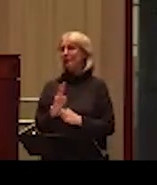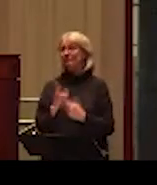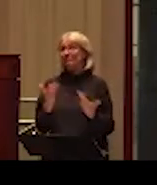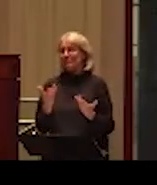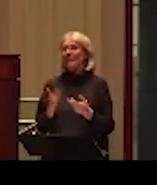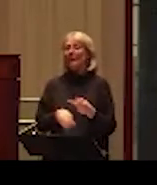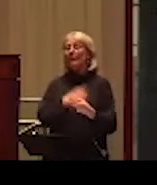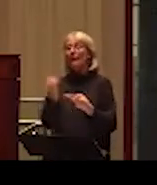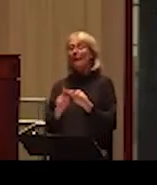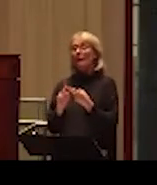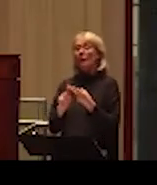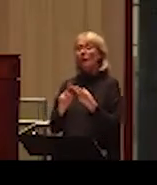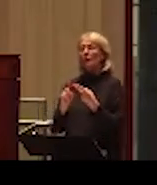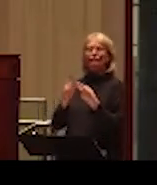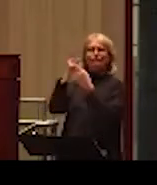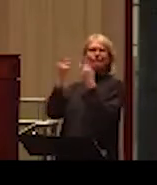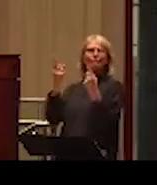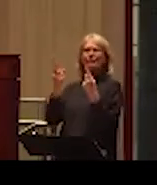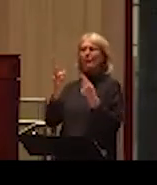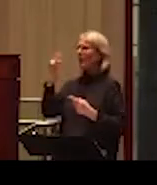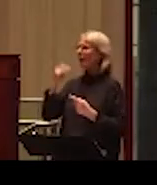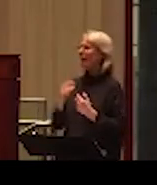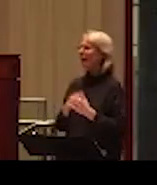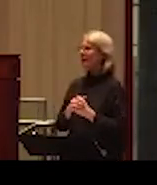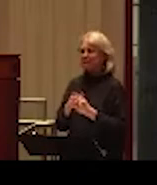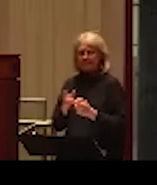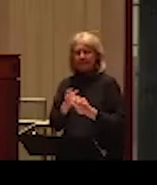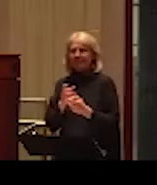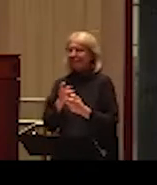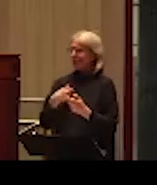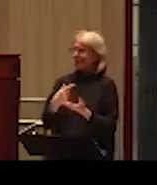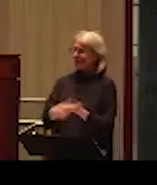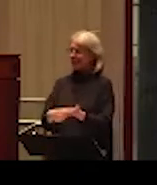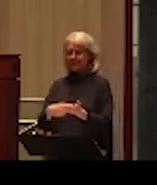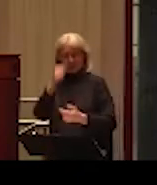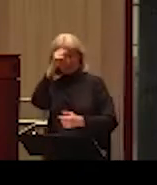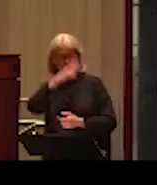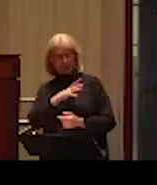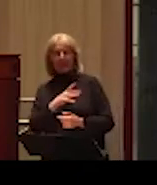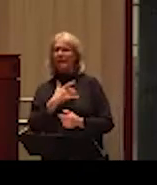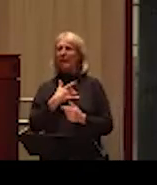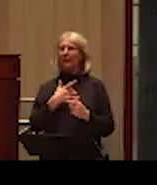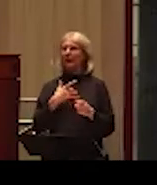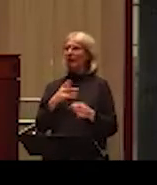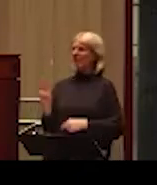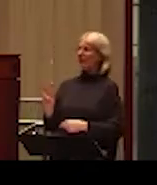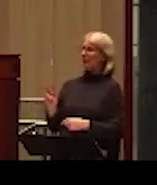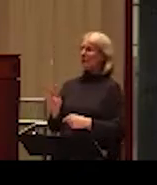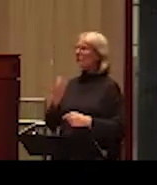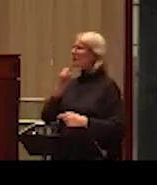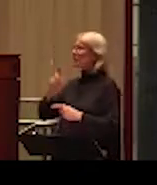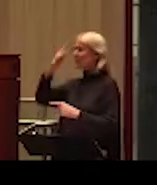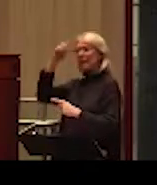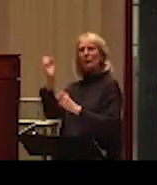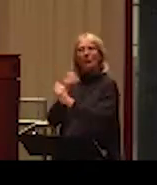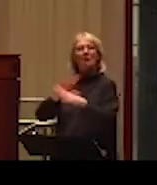the question is why is it so difficult to talk about male as victims is because men do not really fit the image of the perfect